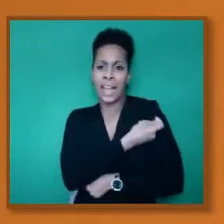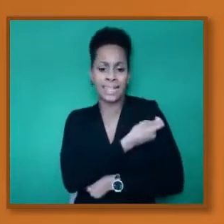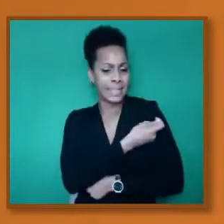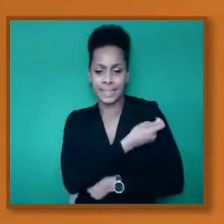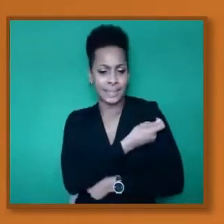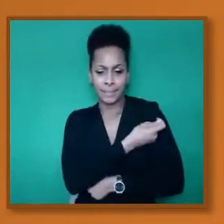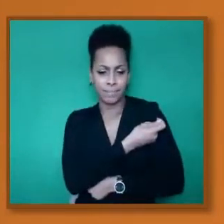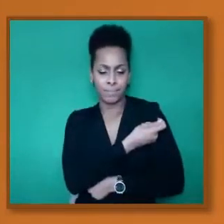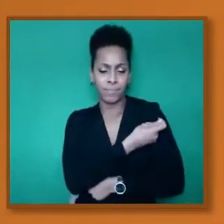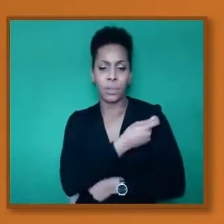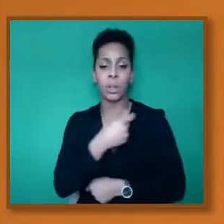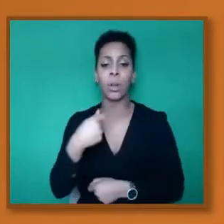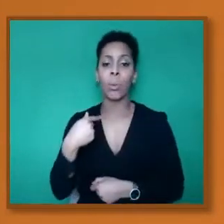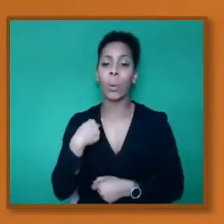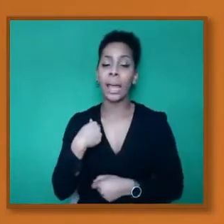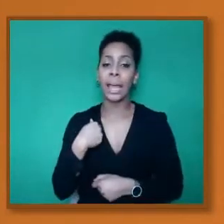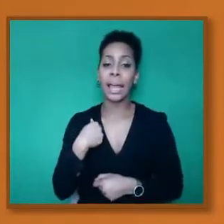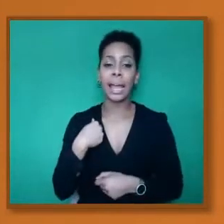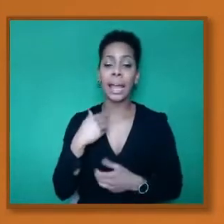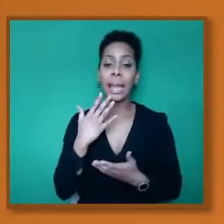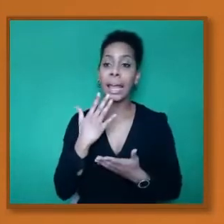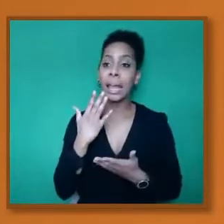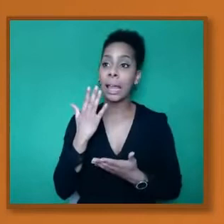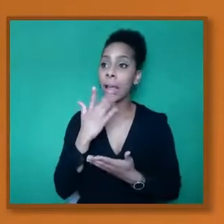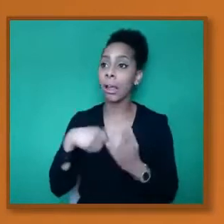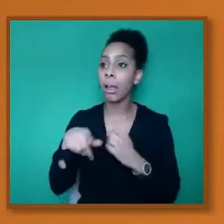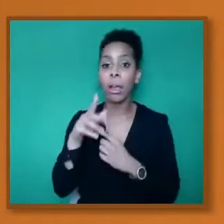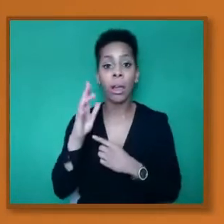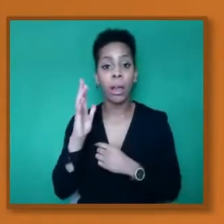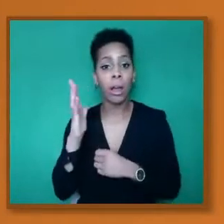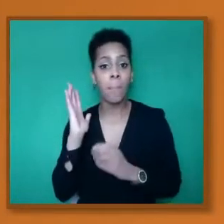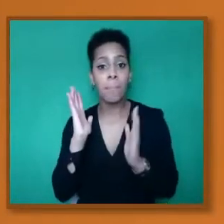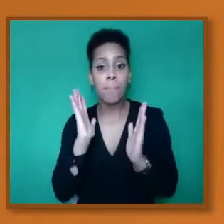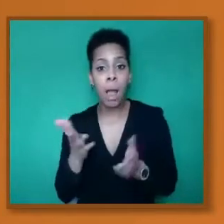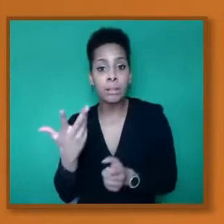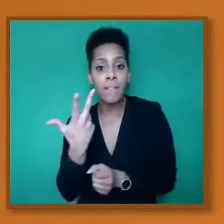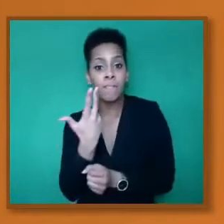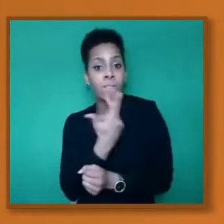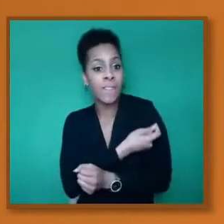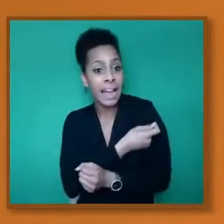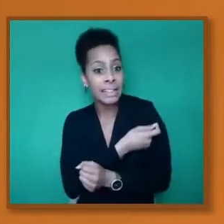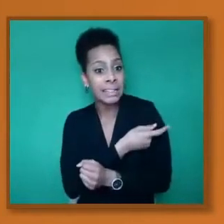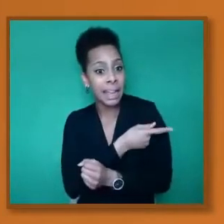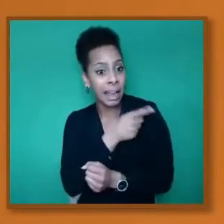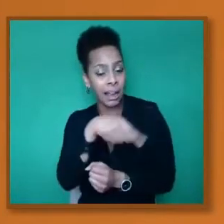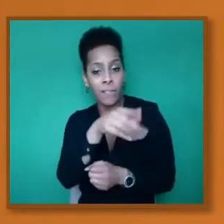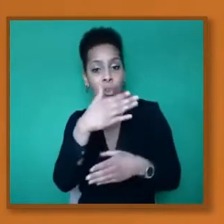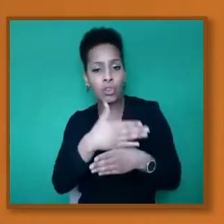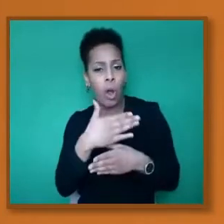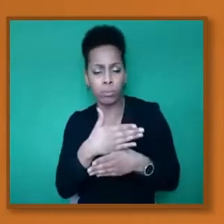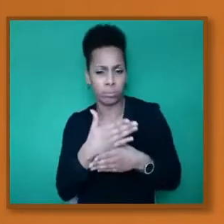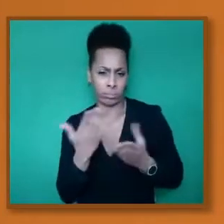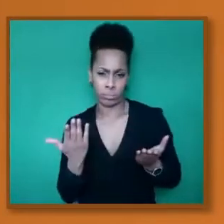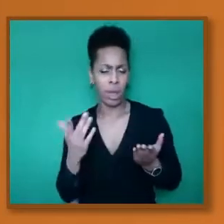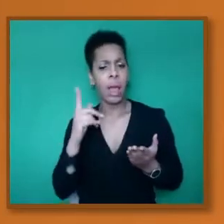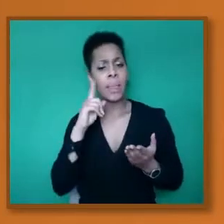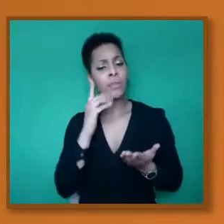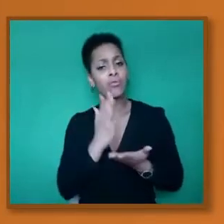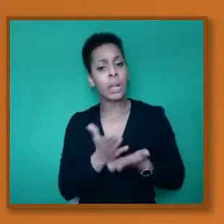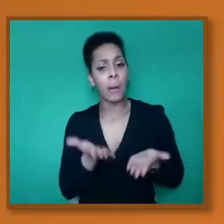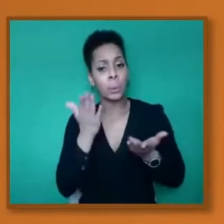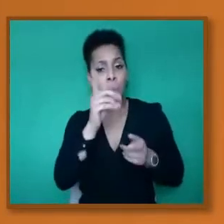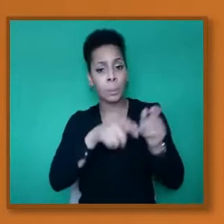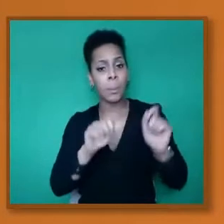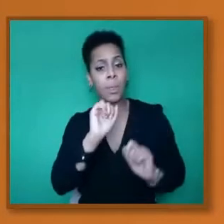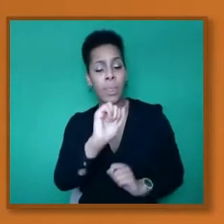have a vaccine in order to keep their job or to get a job. We think that people's civil liberties, people's rights should